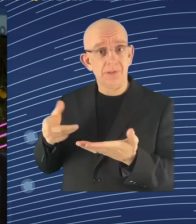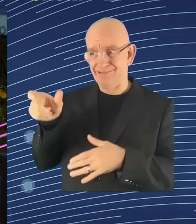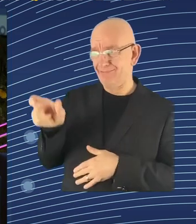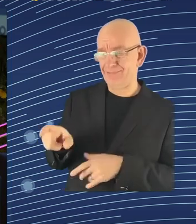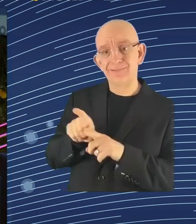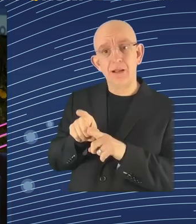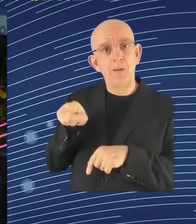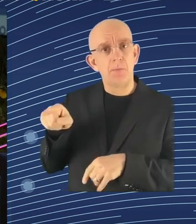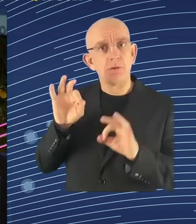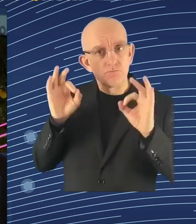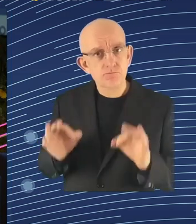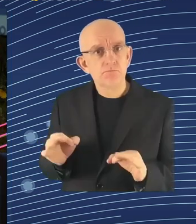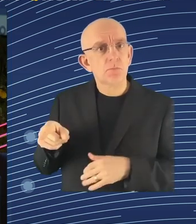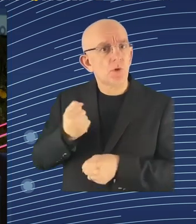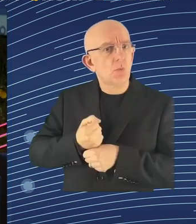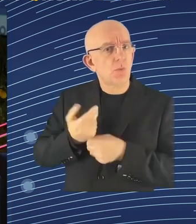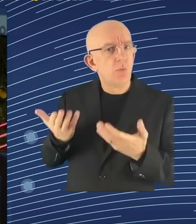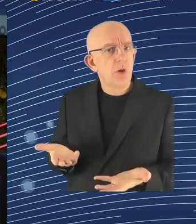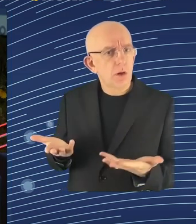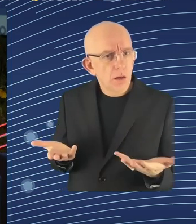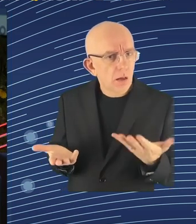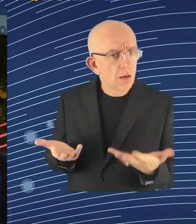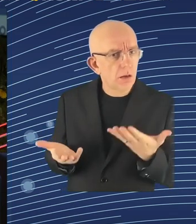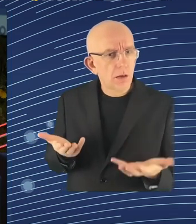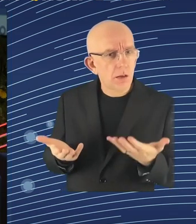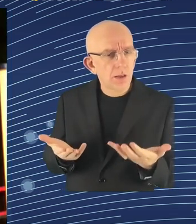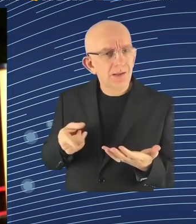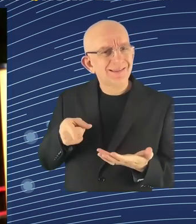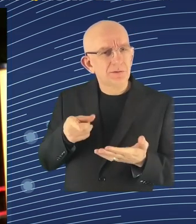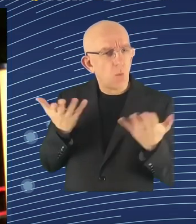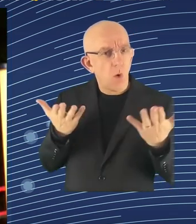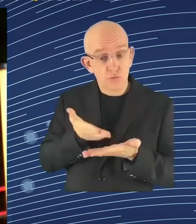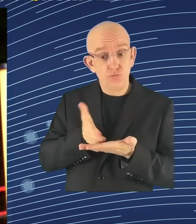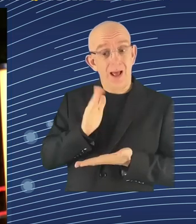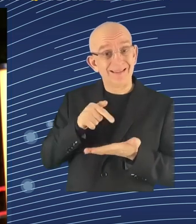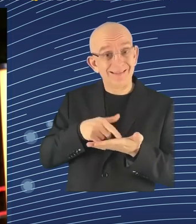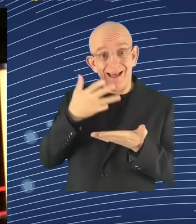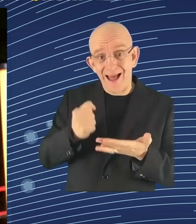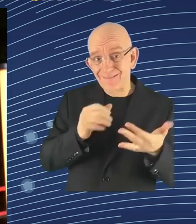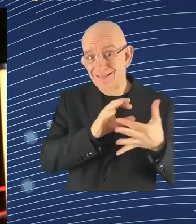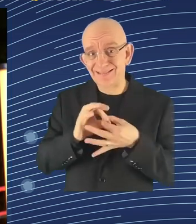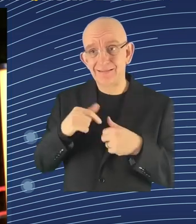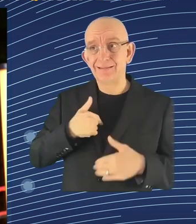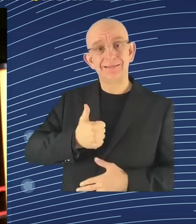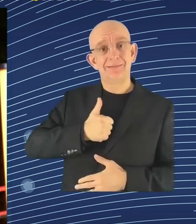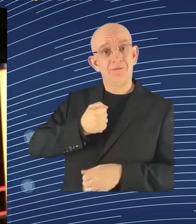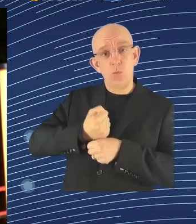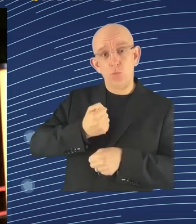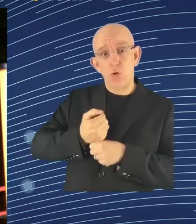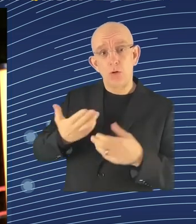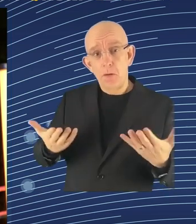people say, no, I'm not a self-employed. I'm really somebody who is an employee